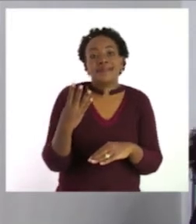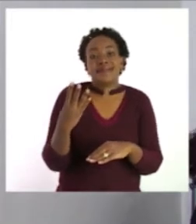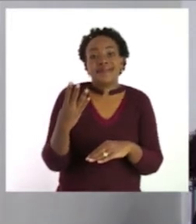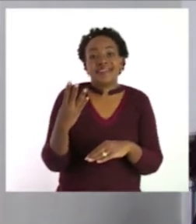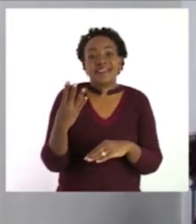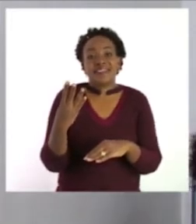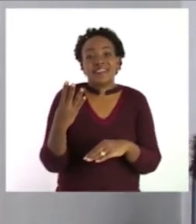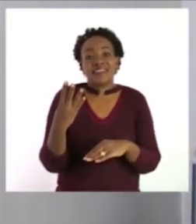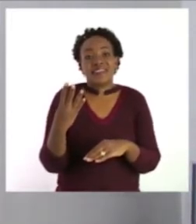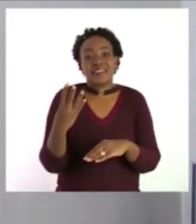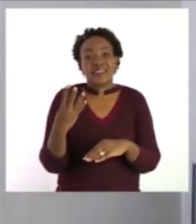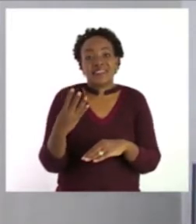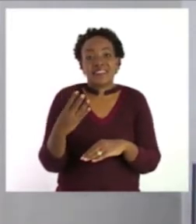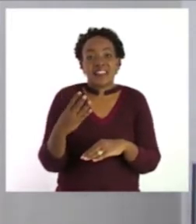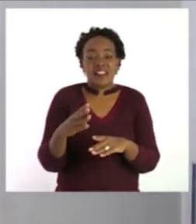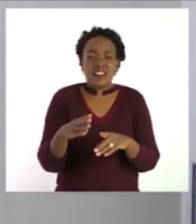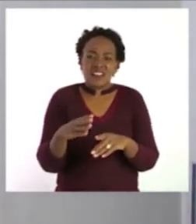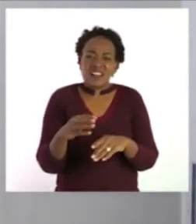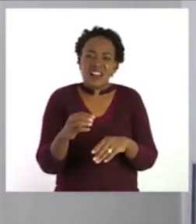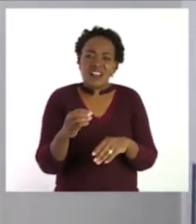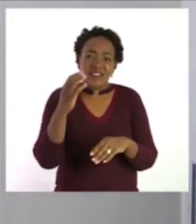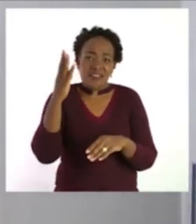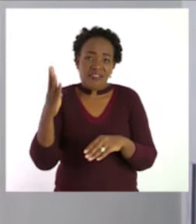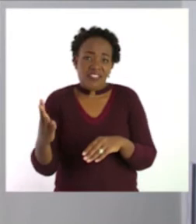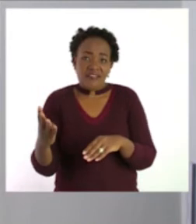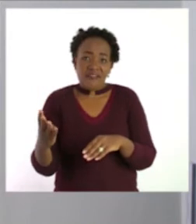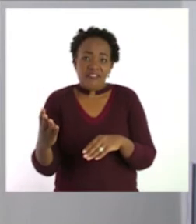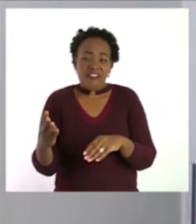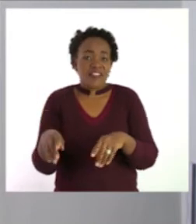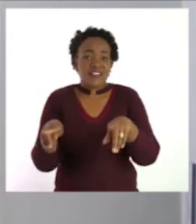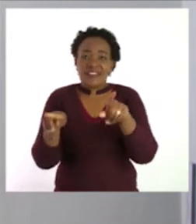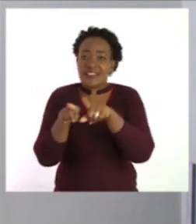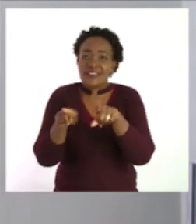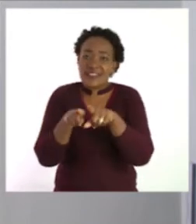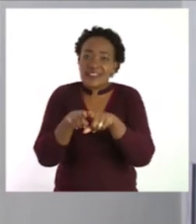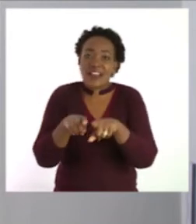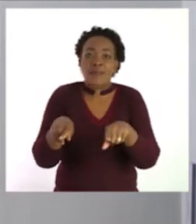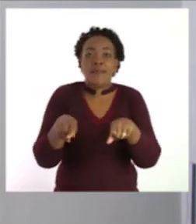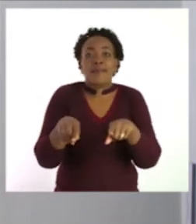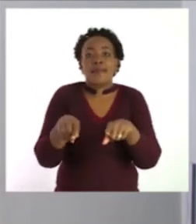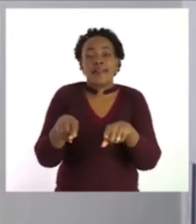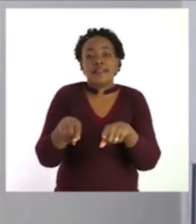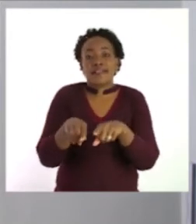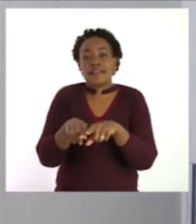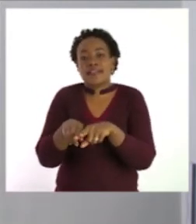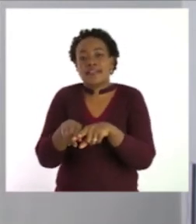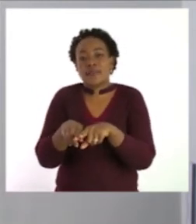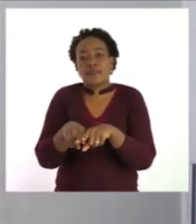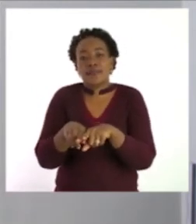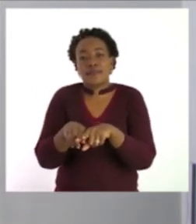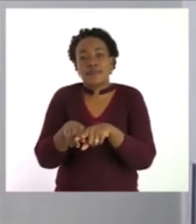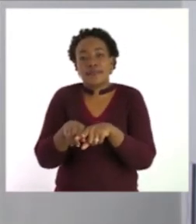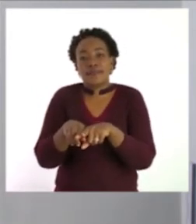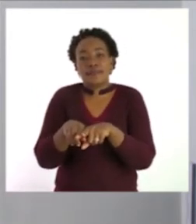the four pieces will give us the same size as this